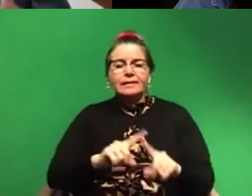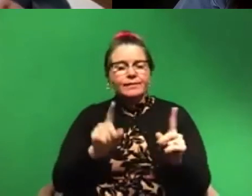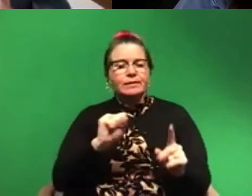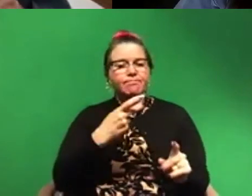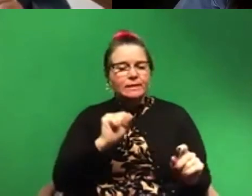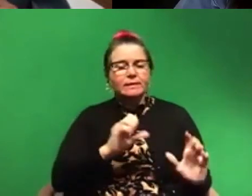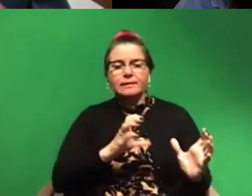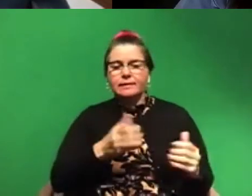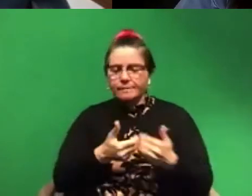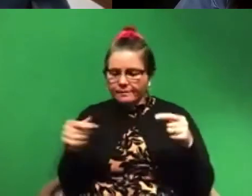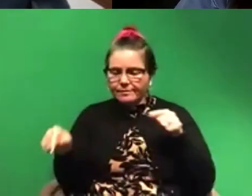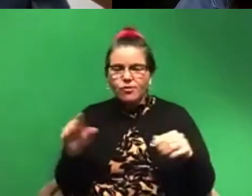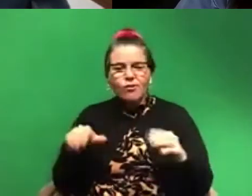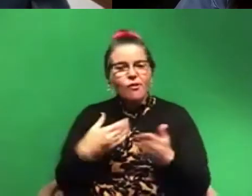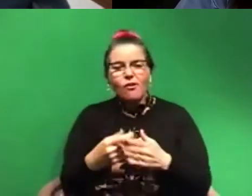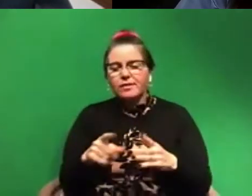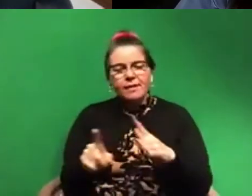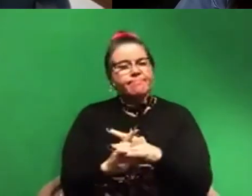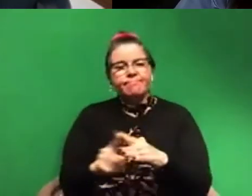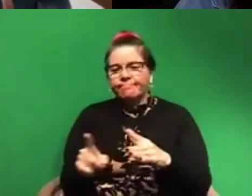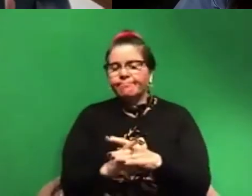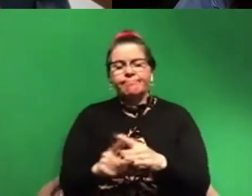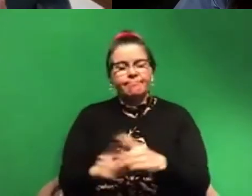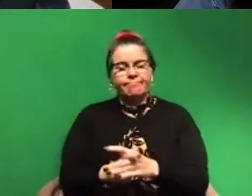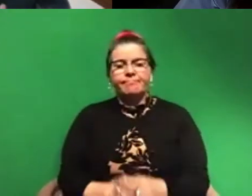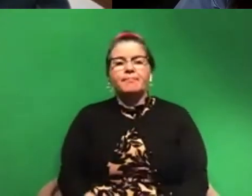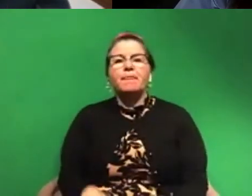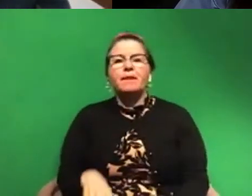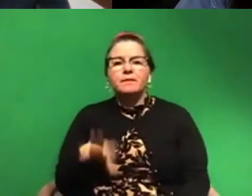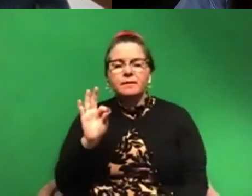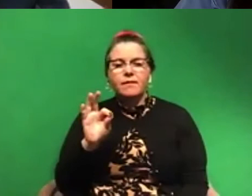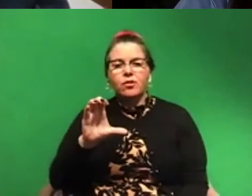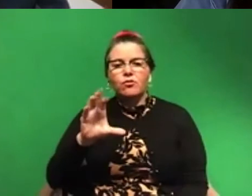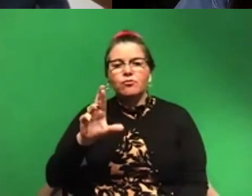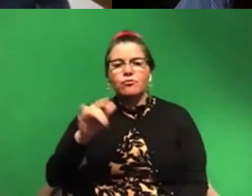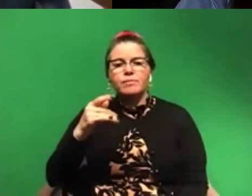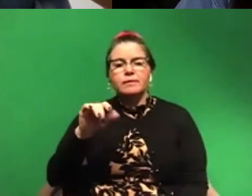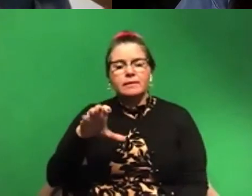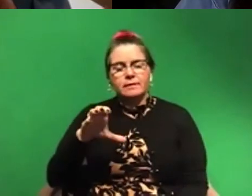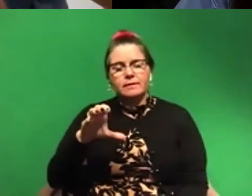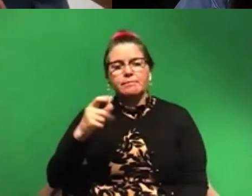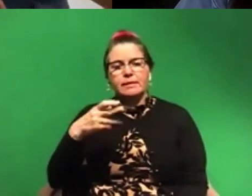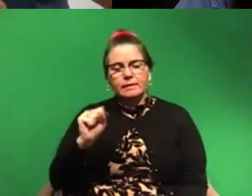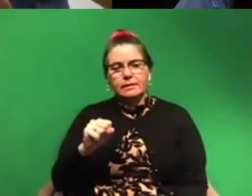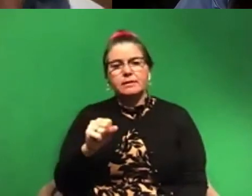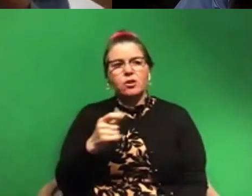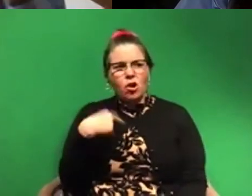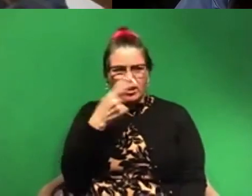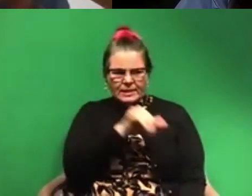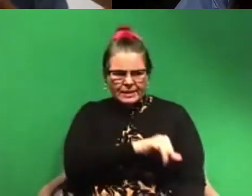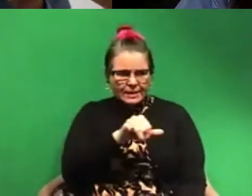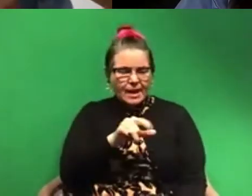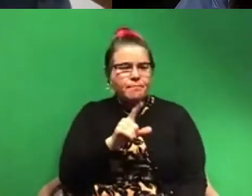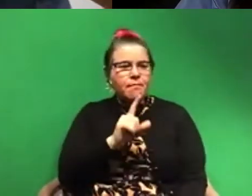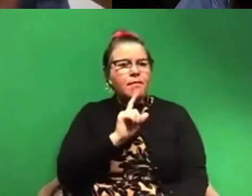that's one thing that's really interesting in the work we're doing is we are discovering what are called these cryptic species a lot. Species that look the same but turns out are